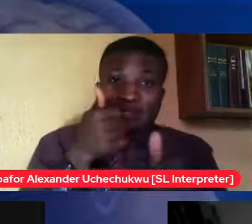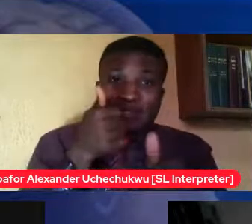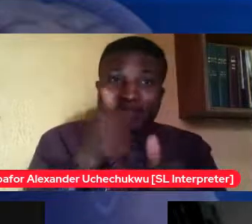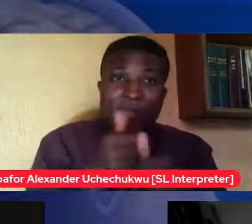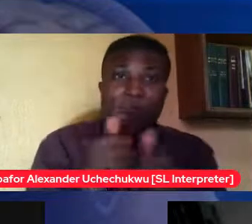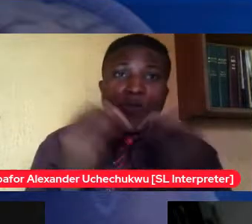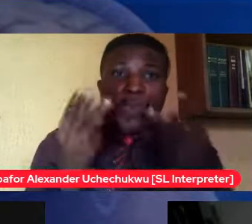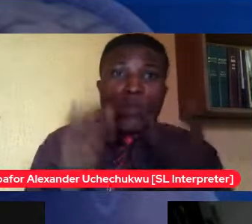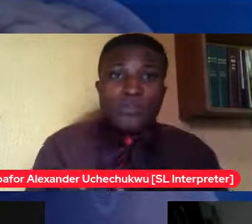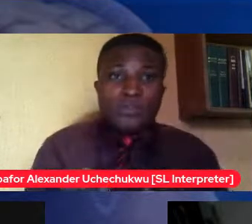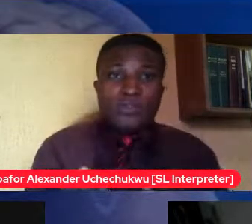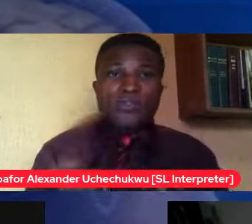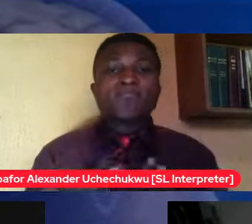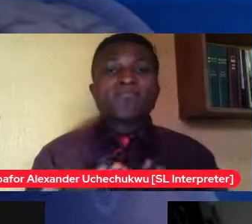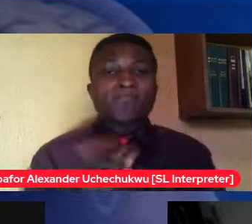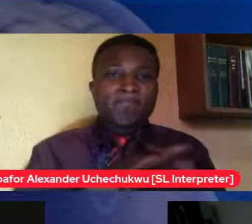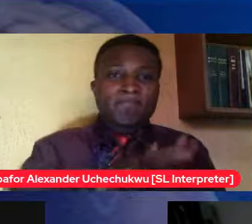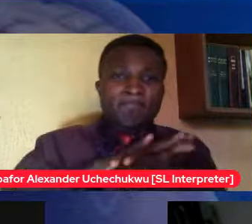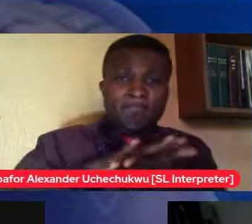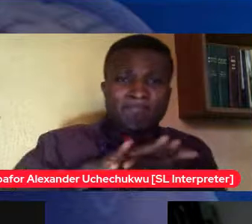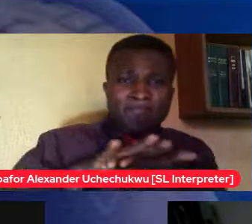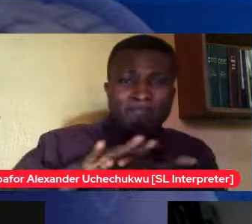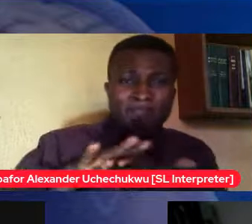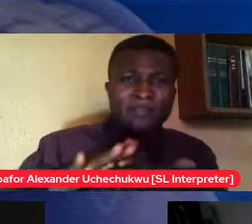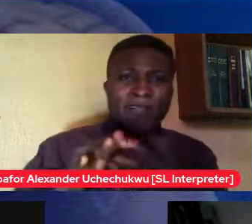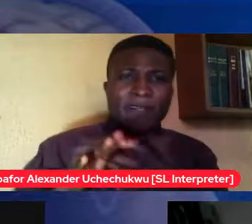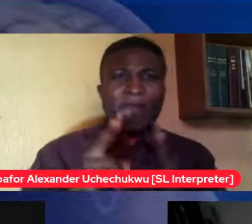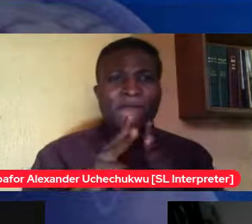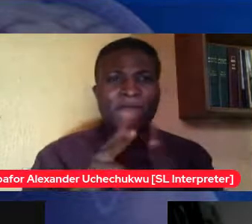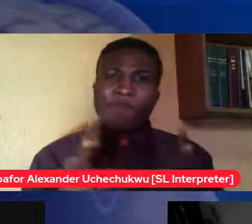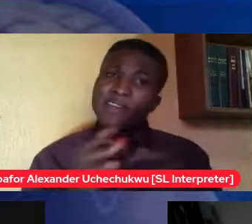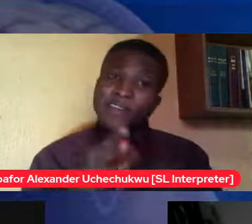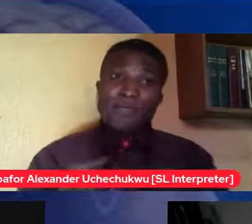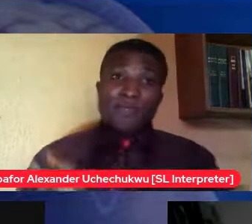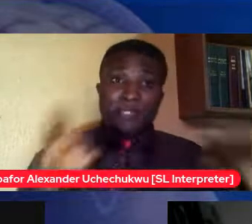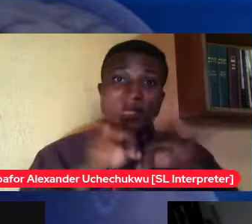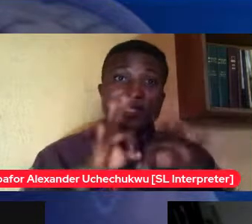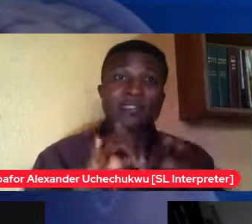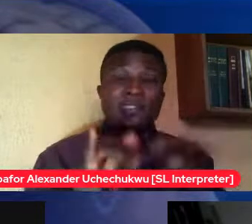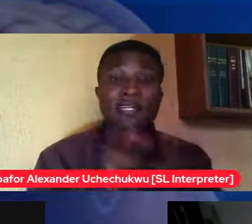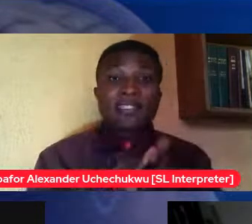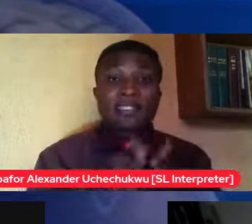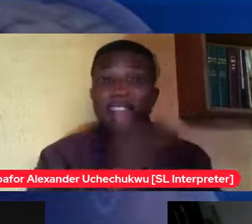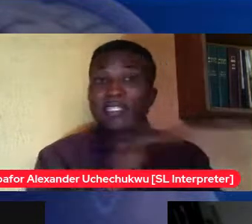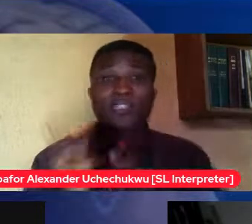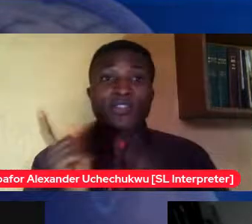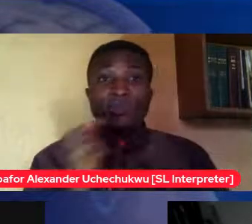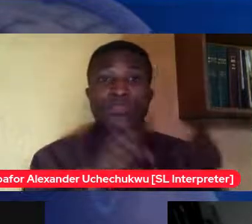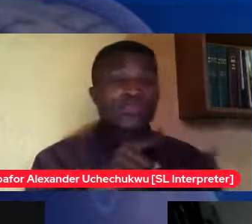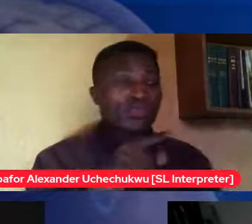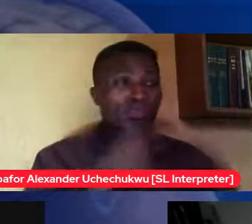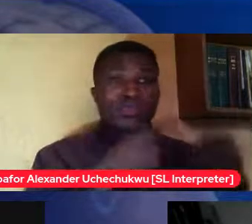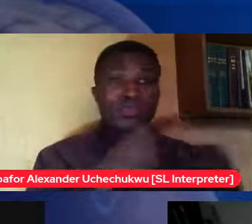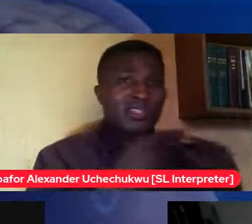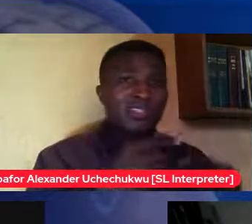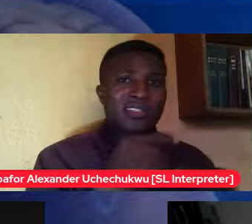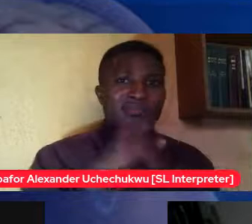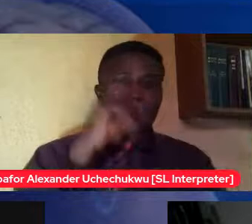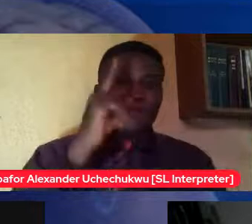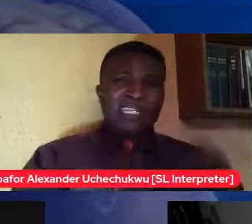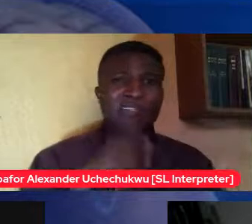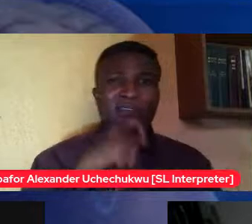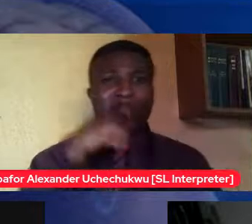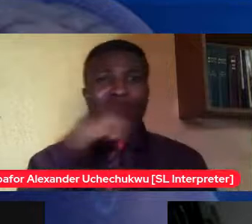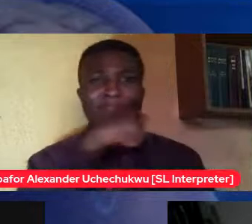very important that they themselves they don't go somewhere they embarrassed because they're smelling they haven't brushed their teeth or what have you so